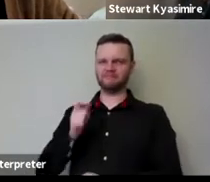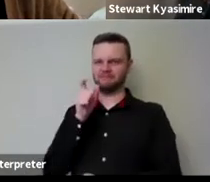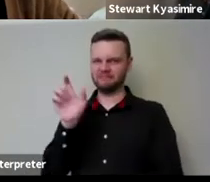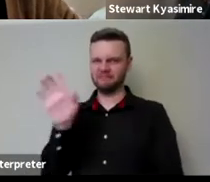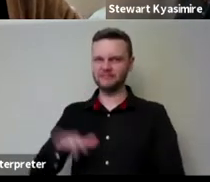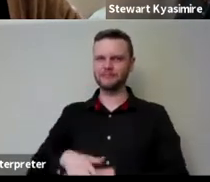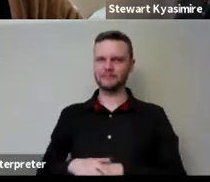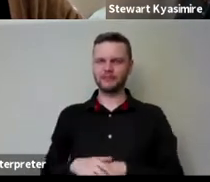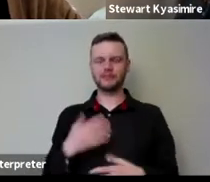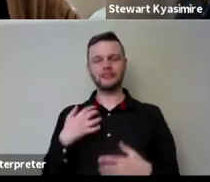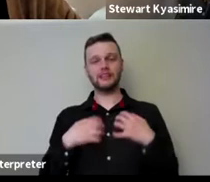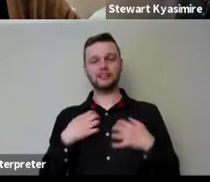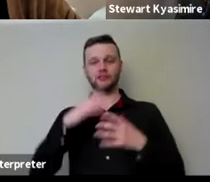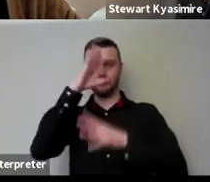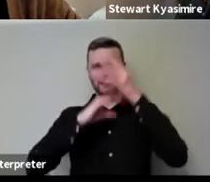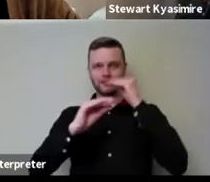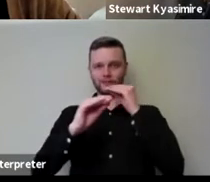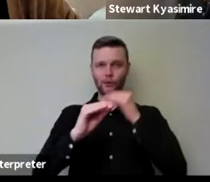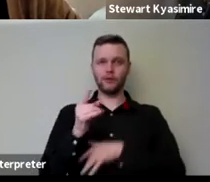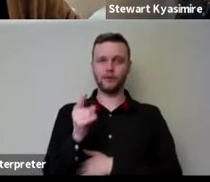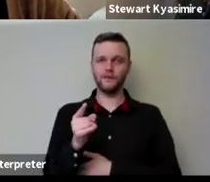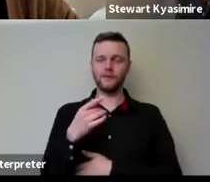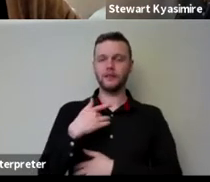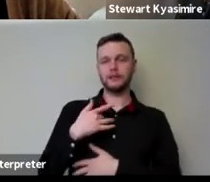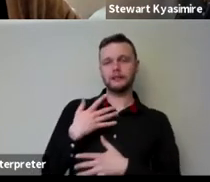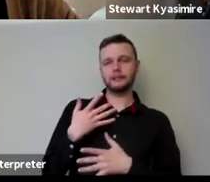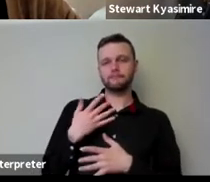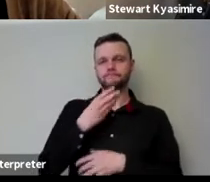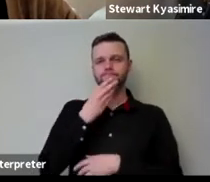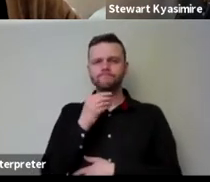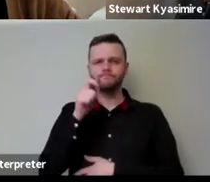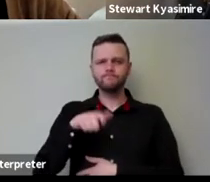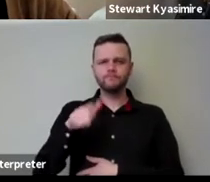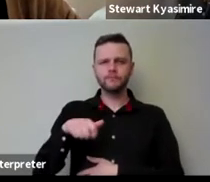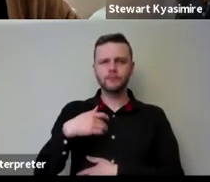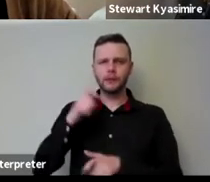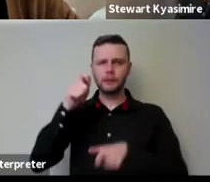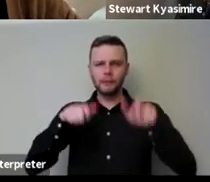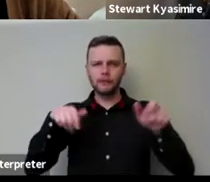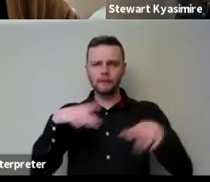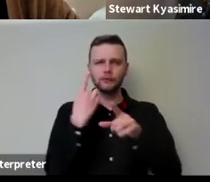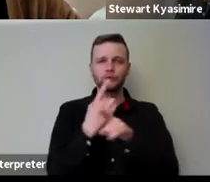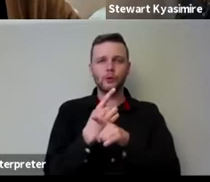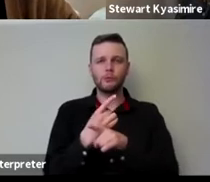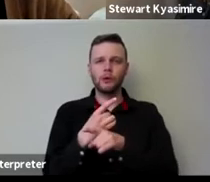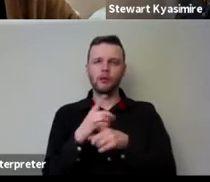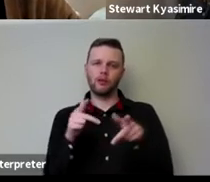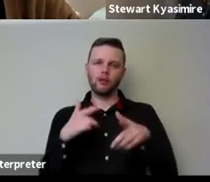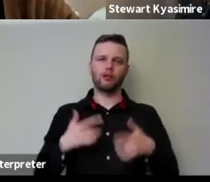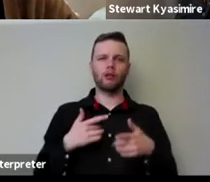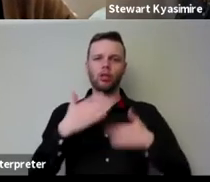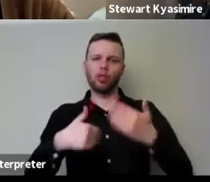it's an interesting metaphor that's been uh used to really avoid people having to talk about websites all the time because generally